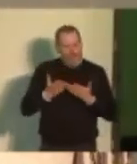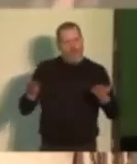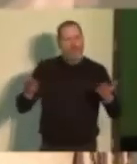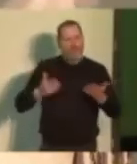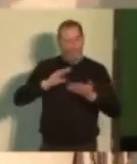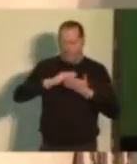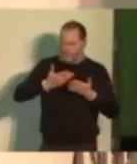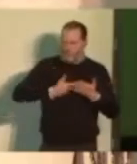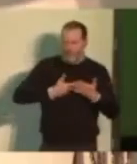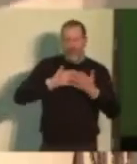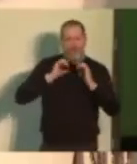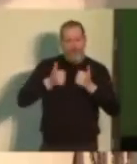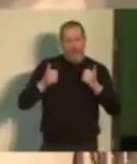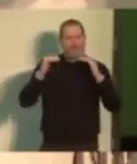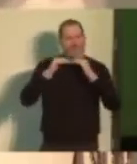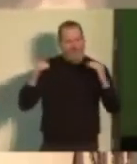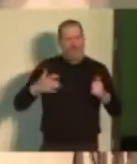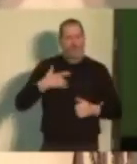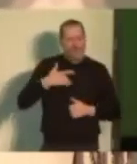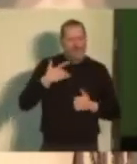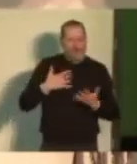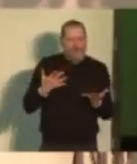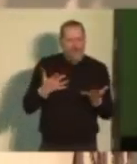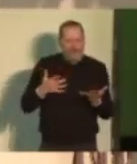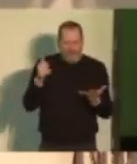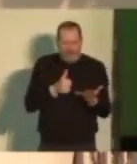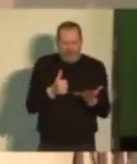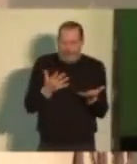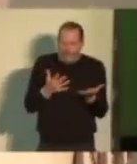standard of living. That's not a radical idea.